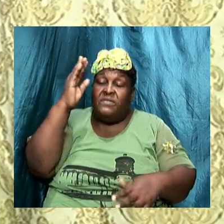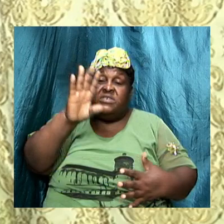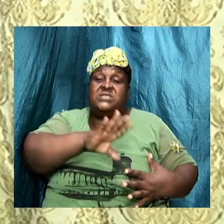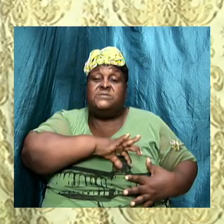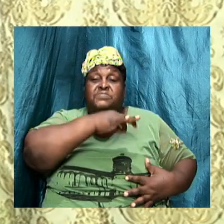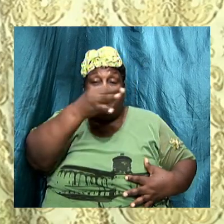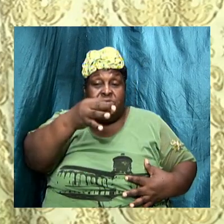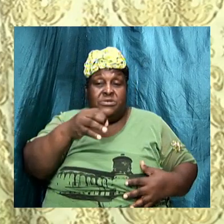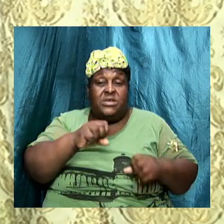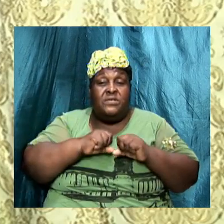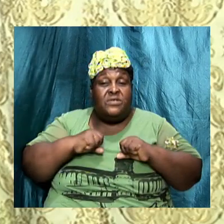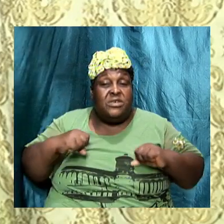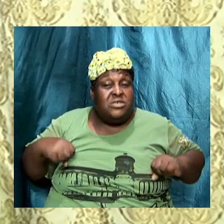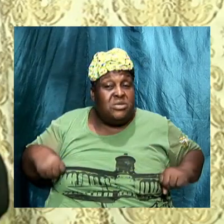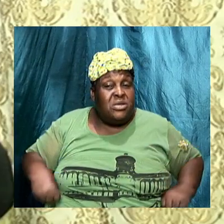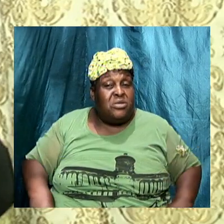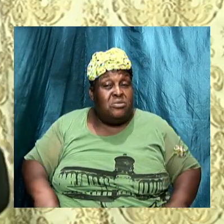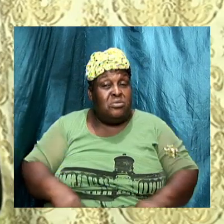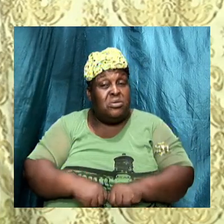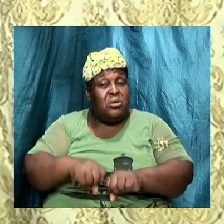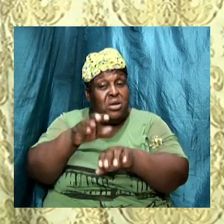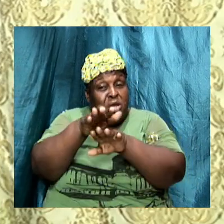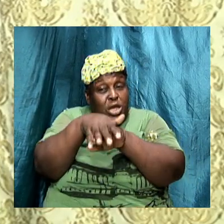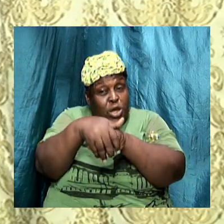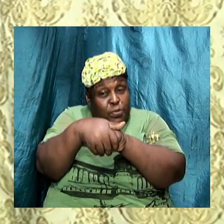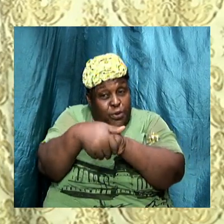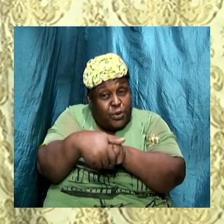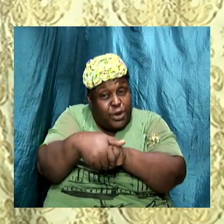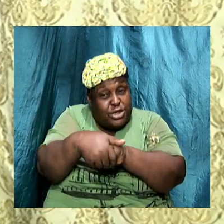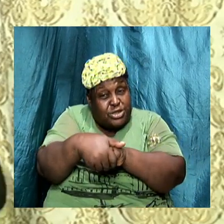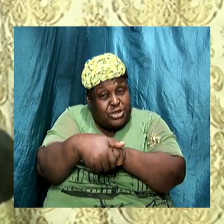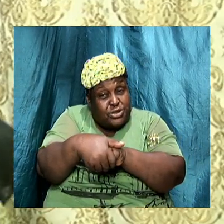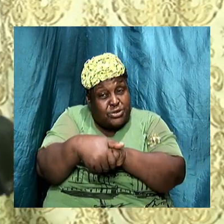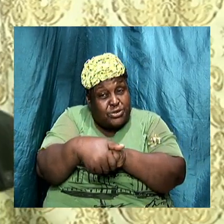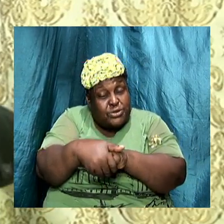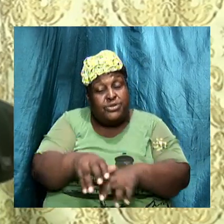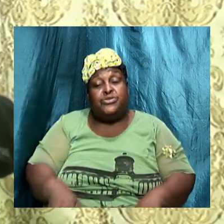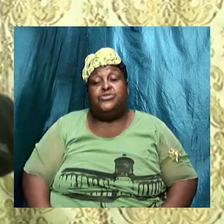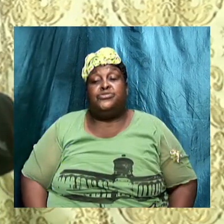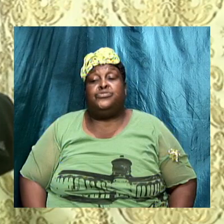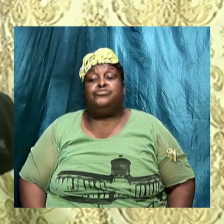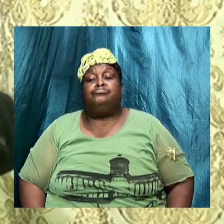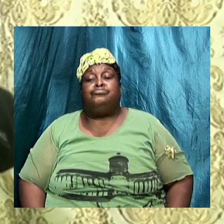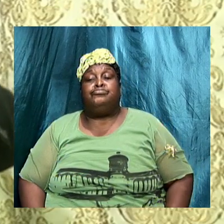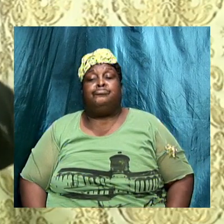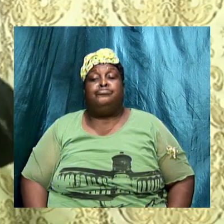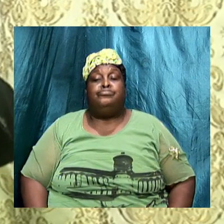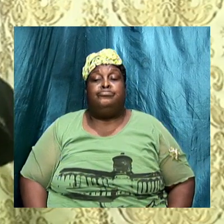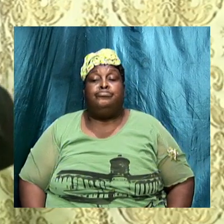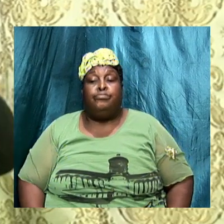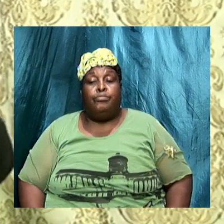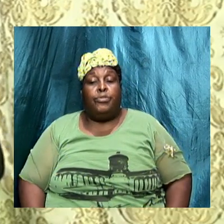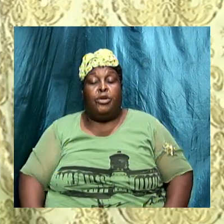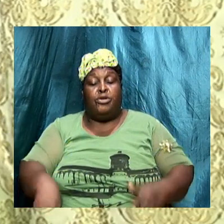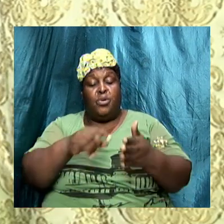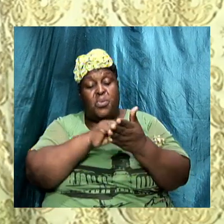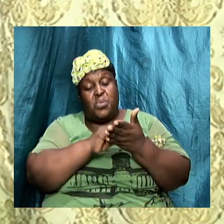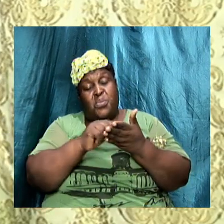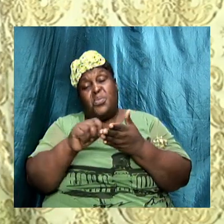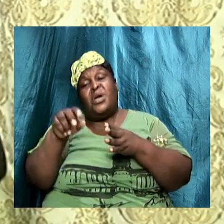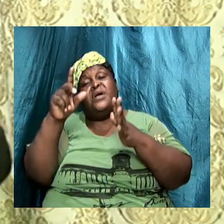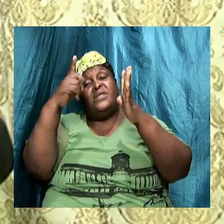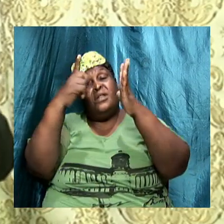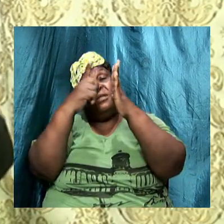not because it is not there remember we also said some weeks ago that the Lord said that I am going to write the